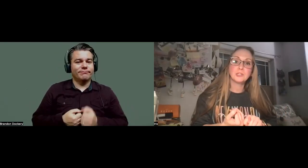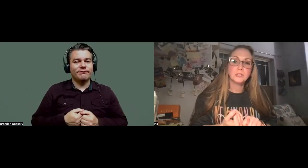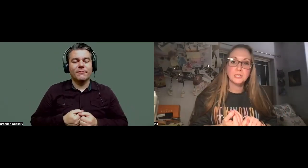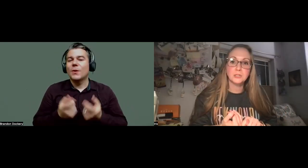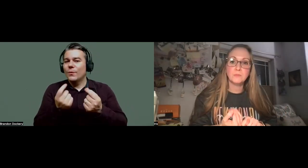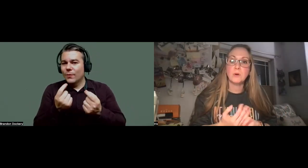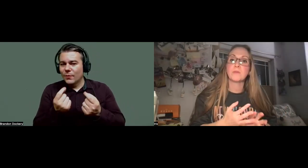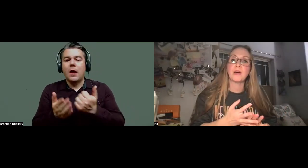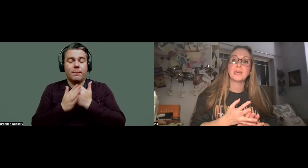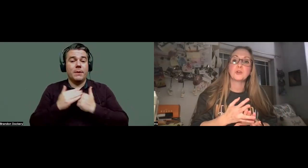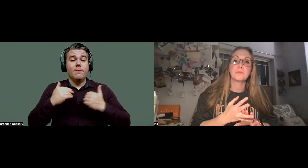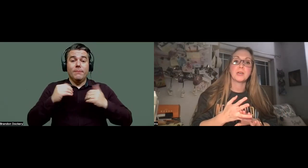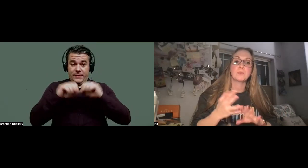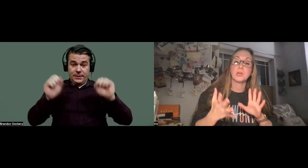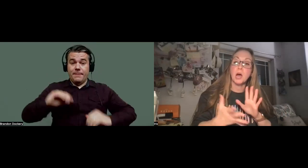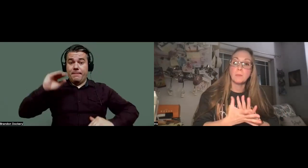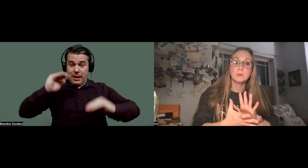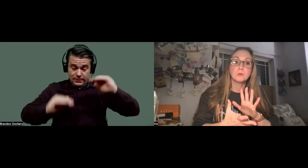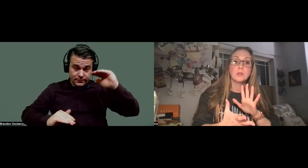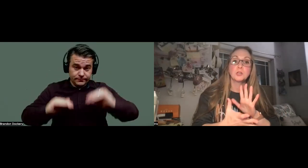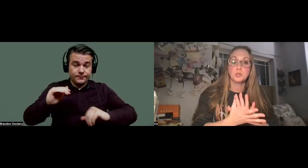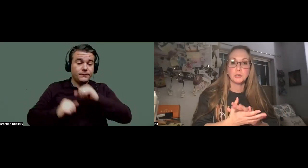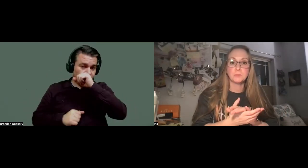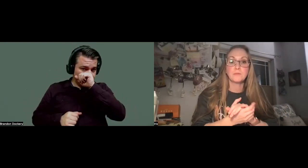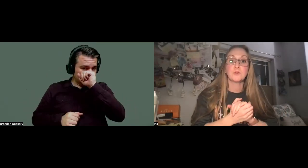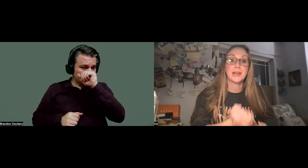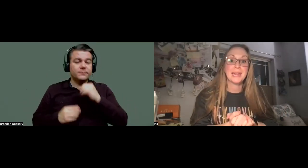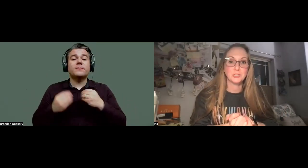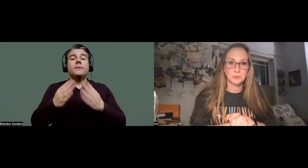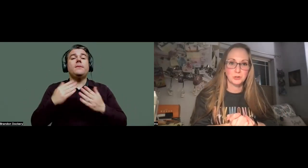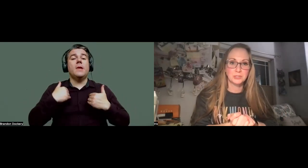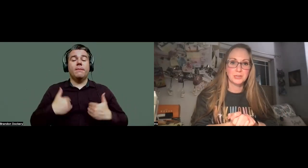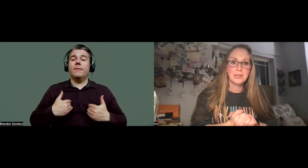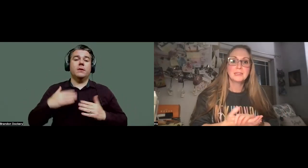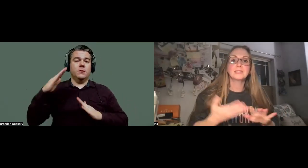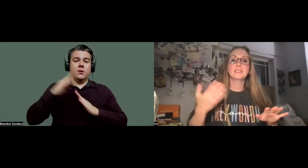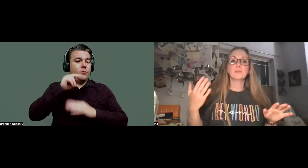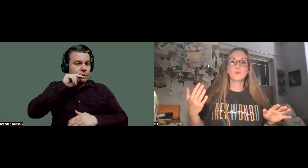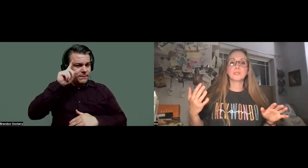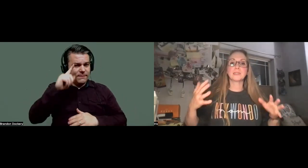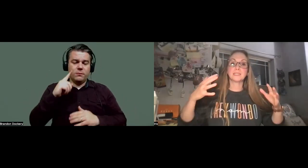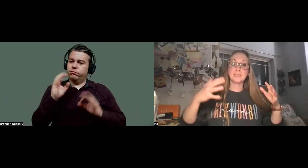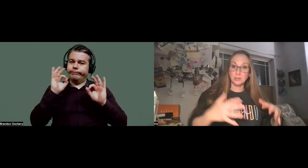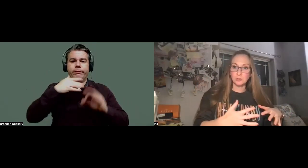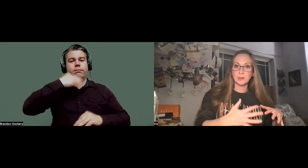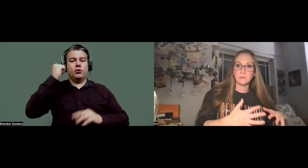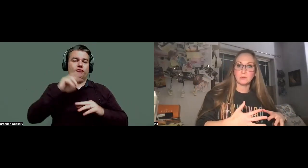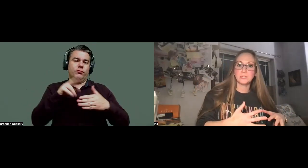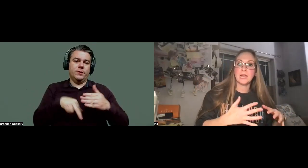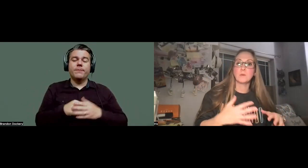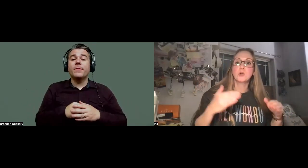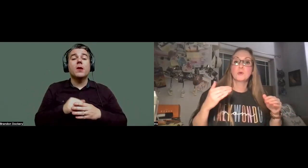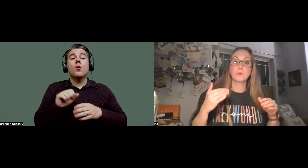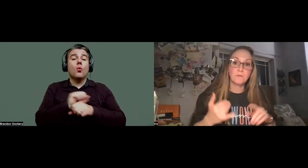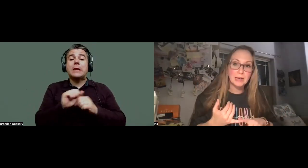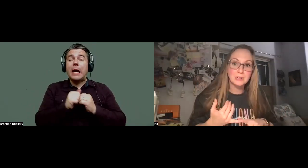balance to your system while providing your body with optimal nourishment for enhanced results. The system works at the cellular level